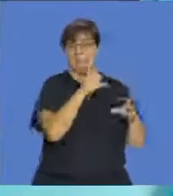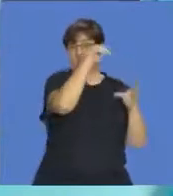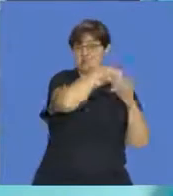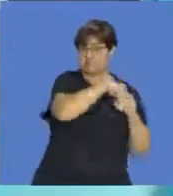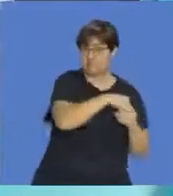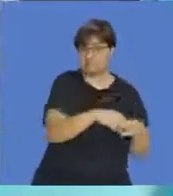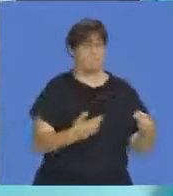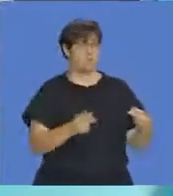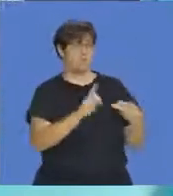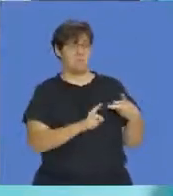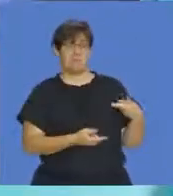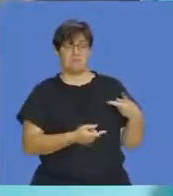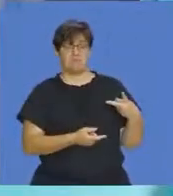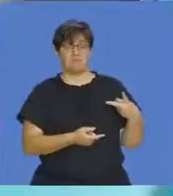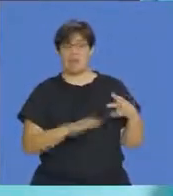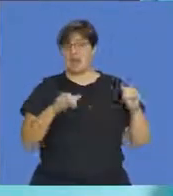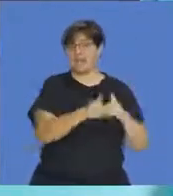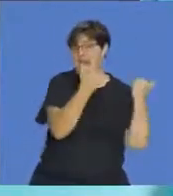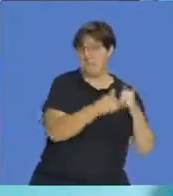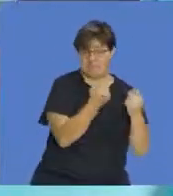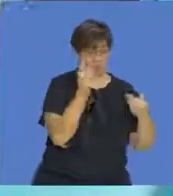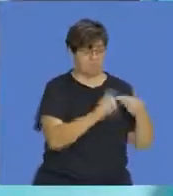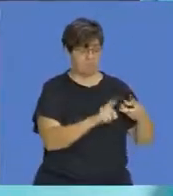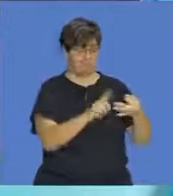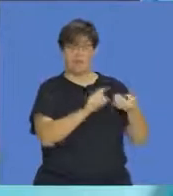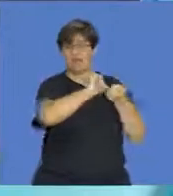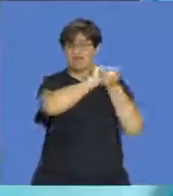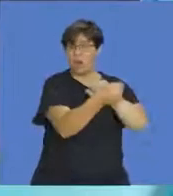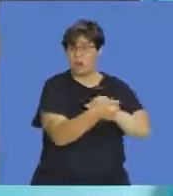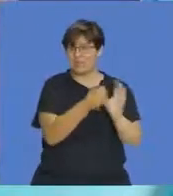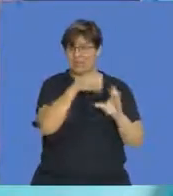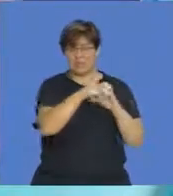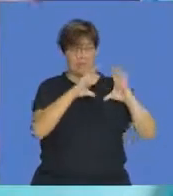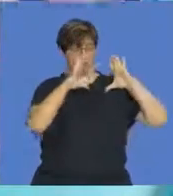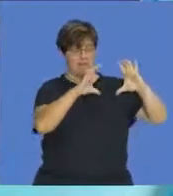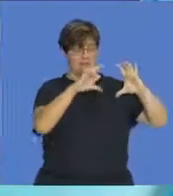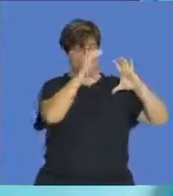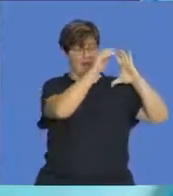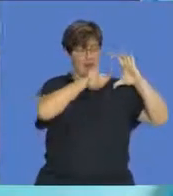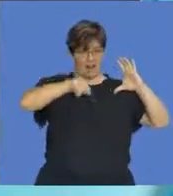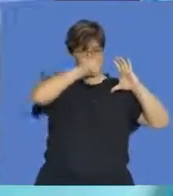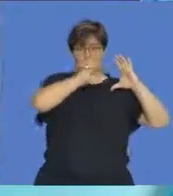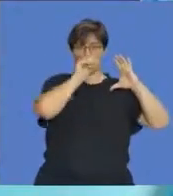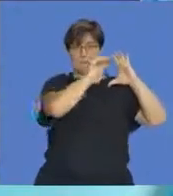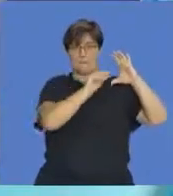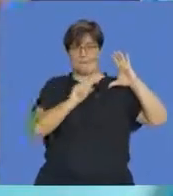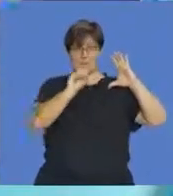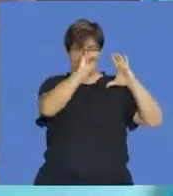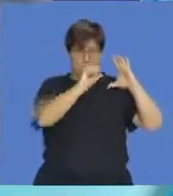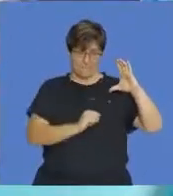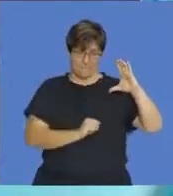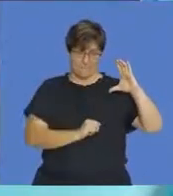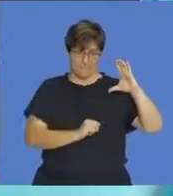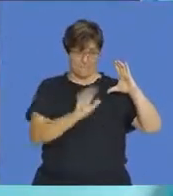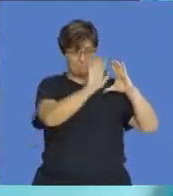It could be a set of games. It could be a set of sports. But it's a list of things that we would put into a